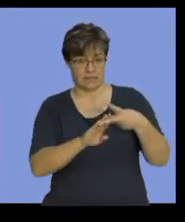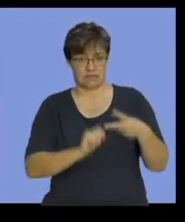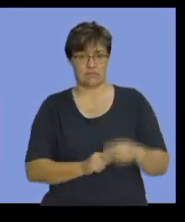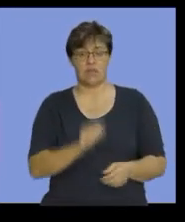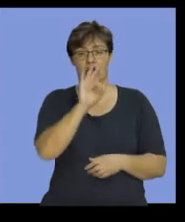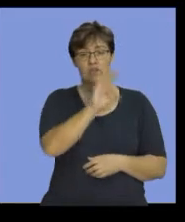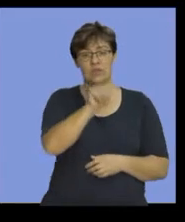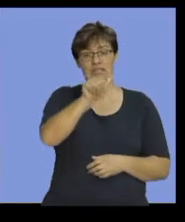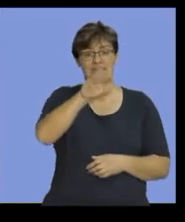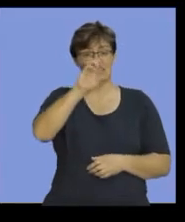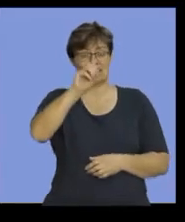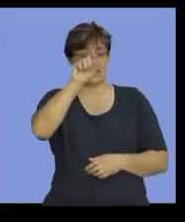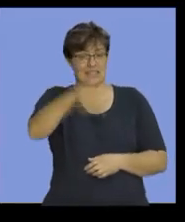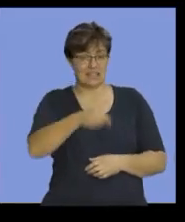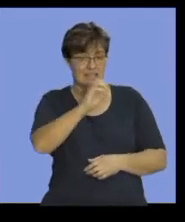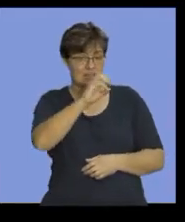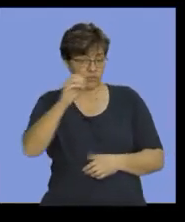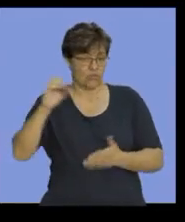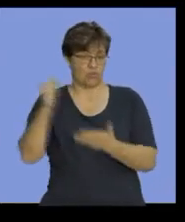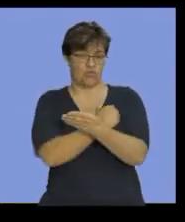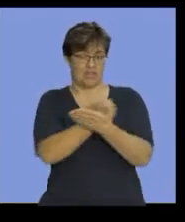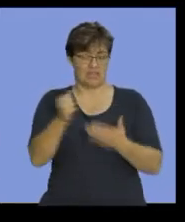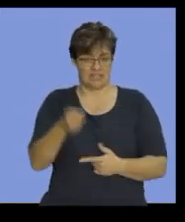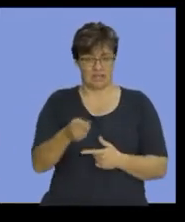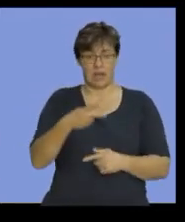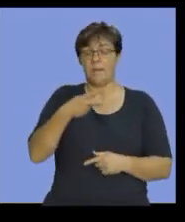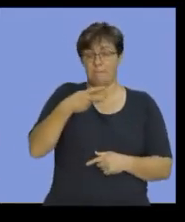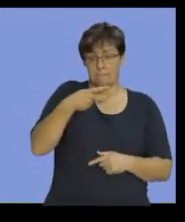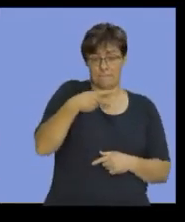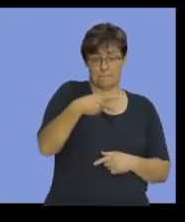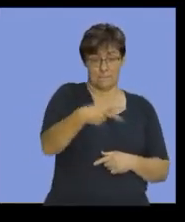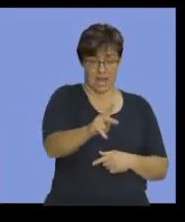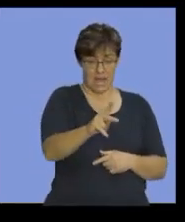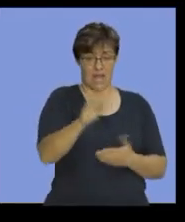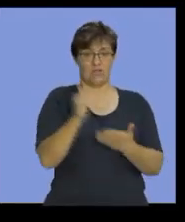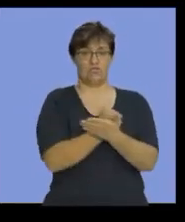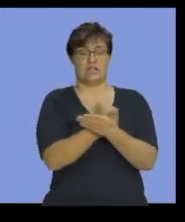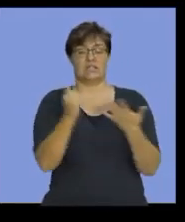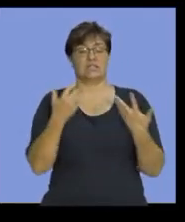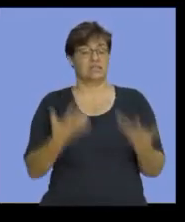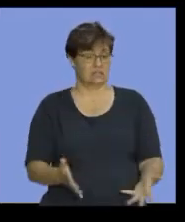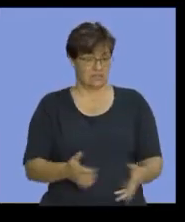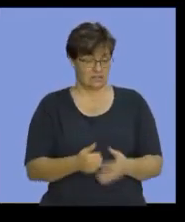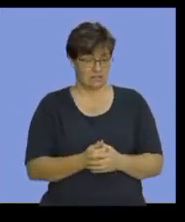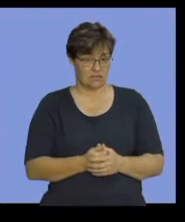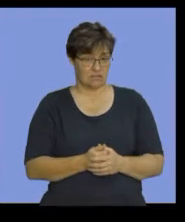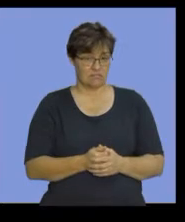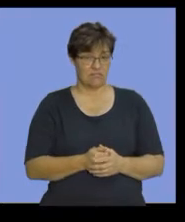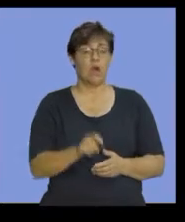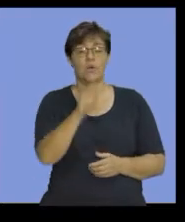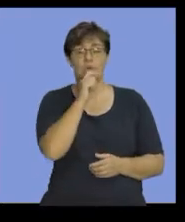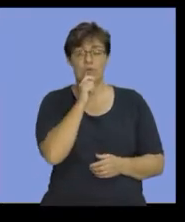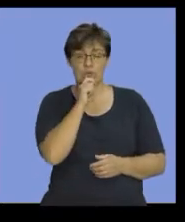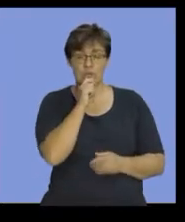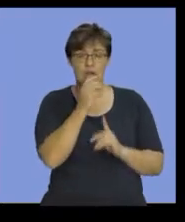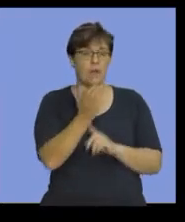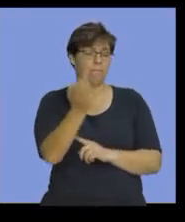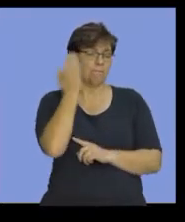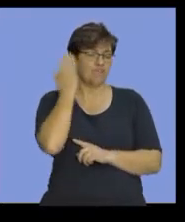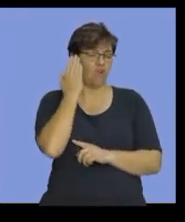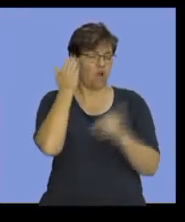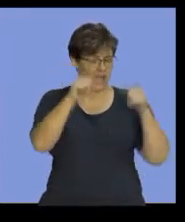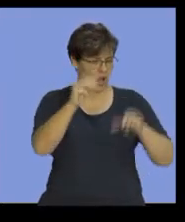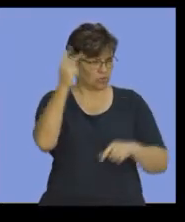360,000 rand was bought on credit. We purchased raw materials on credit. Once again, use your prior accounting